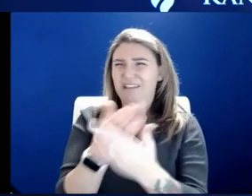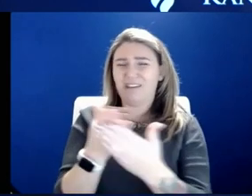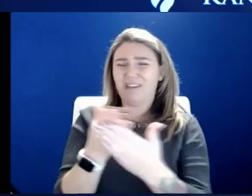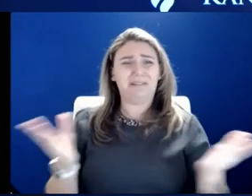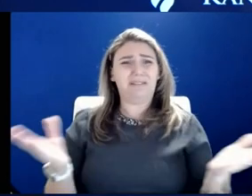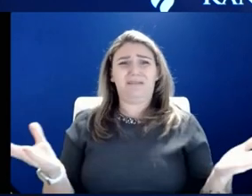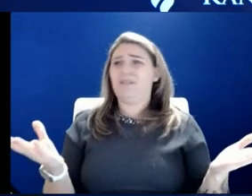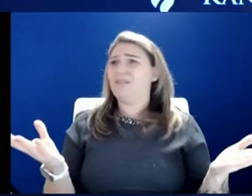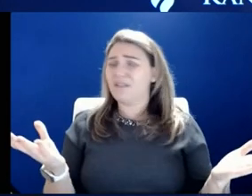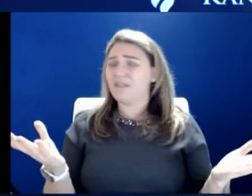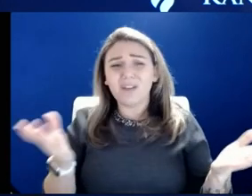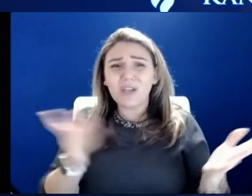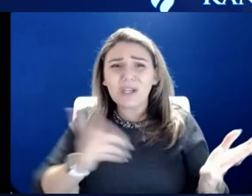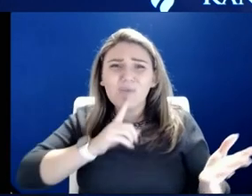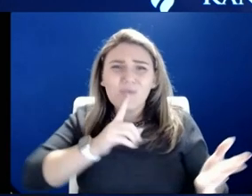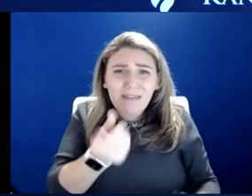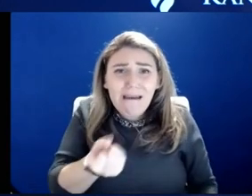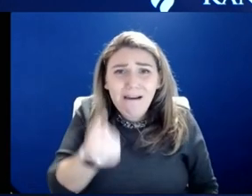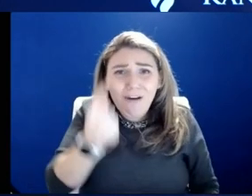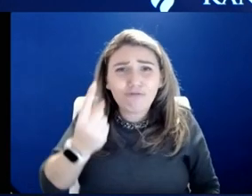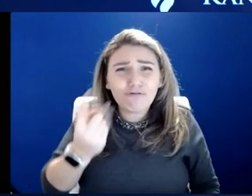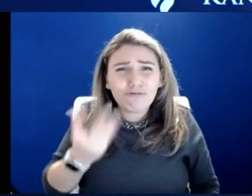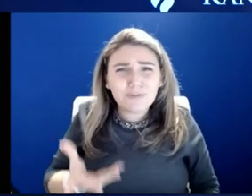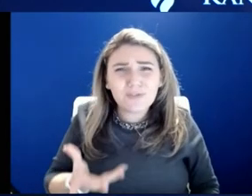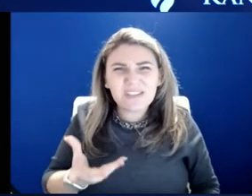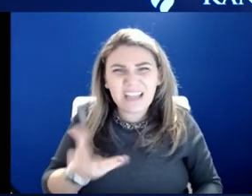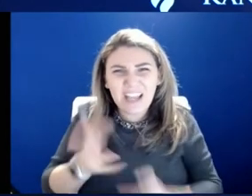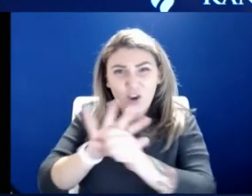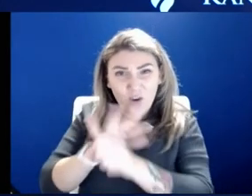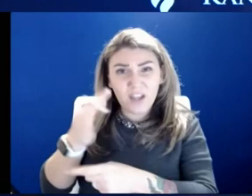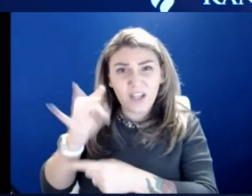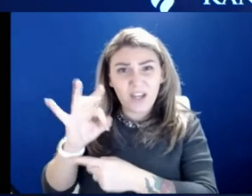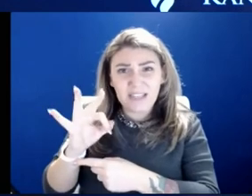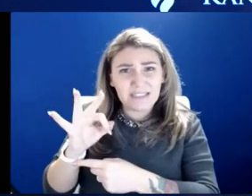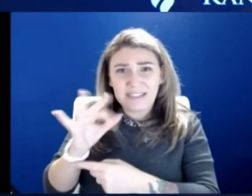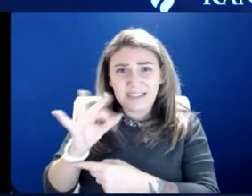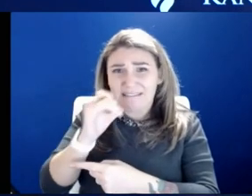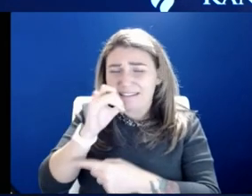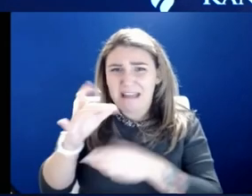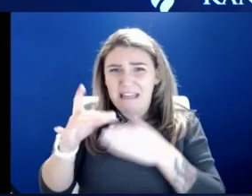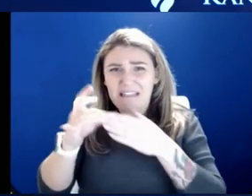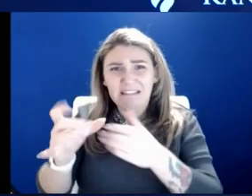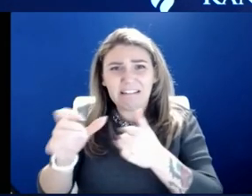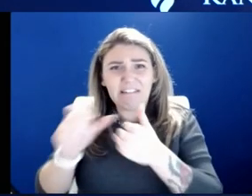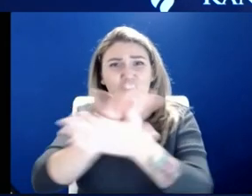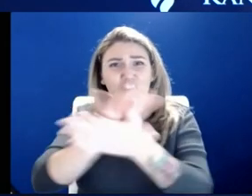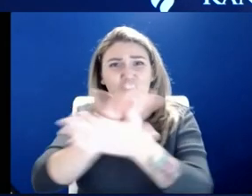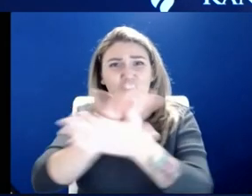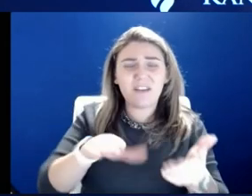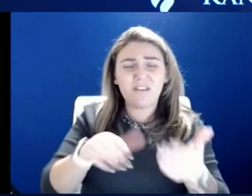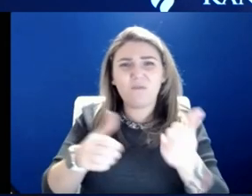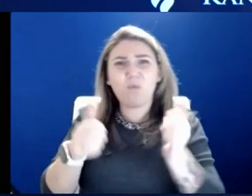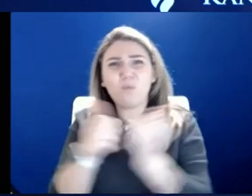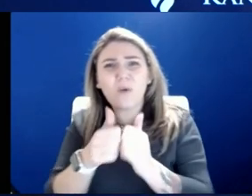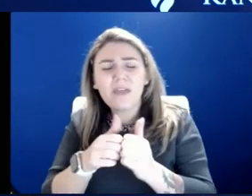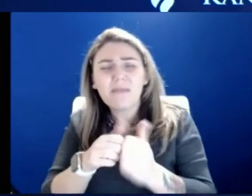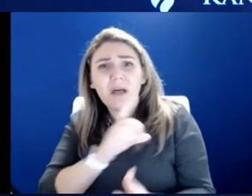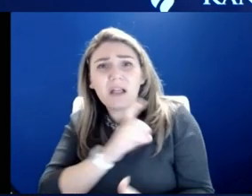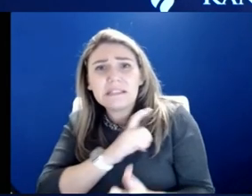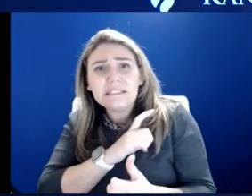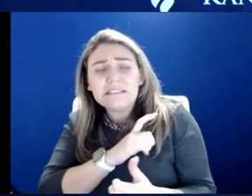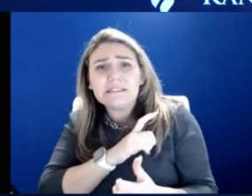you really understand COVID-19 should not be the leading cause of death amongst police officers in the United States.